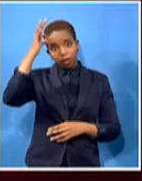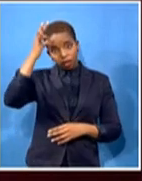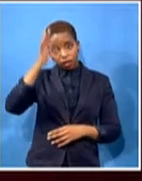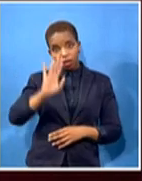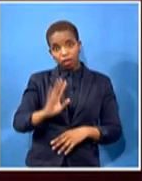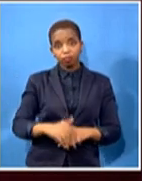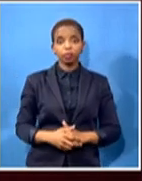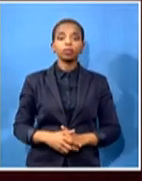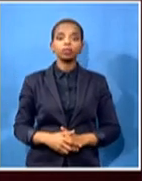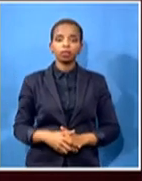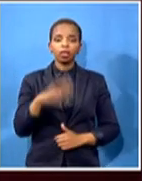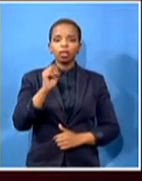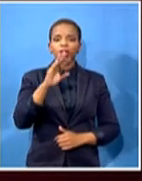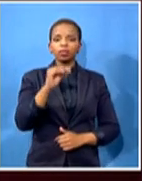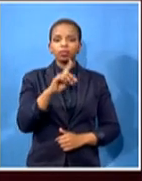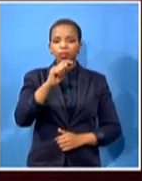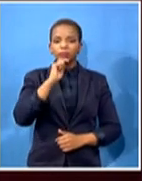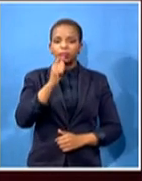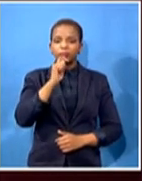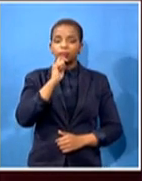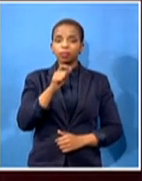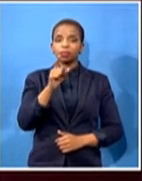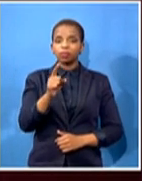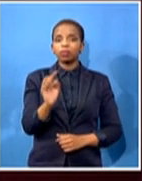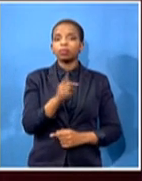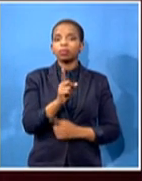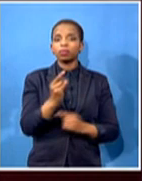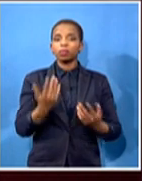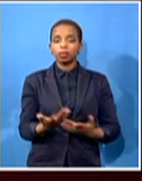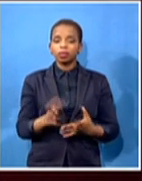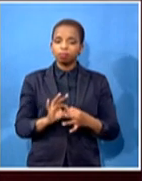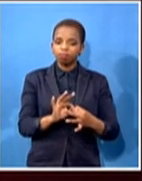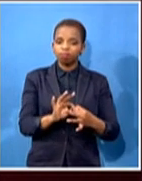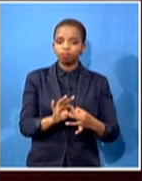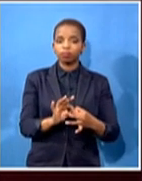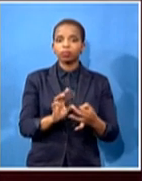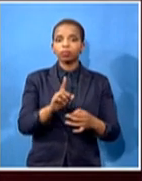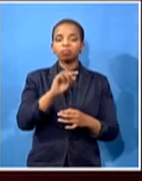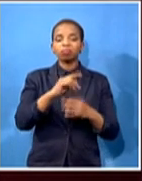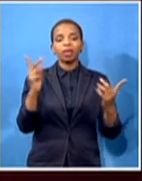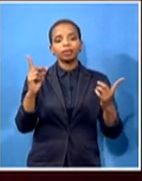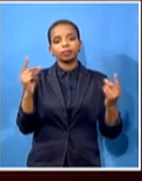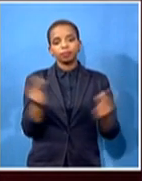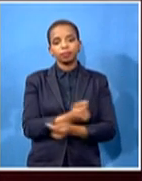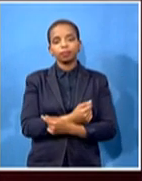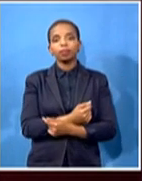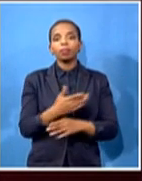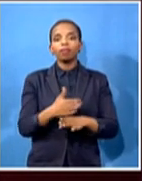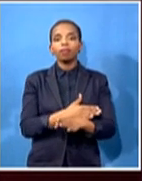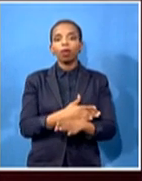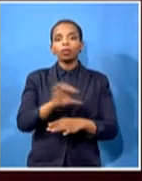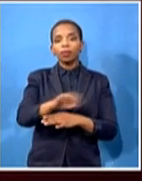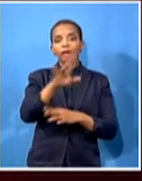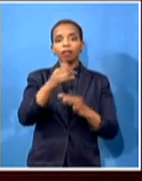figure. And unfortunately, he was murdered before democracy came to South Africa and Nelson Mandela